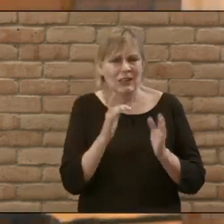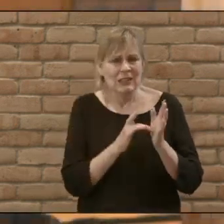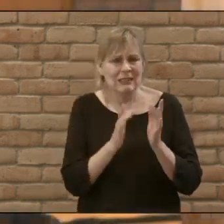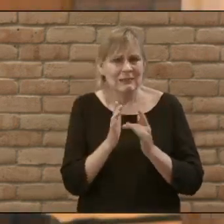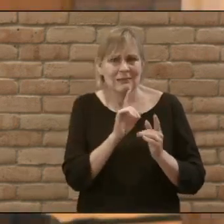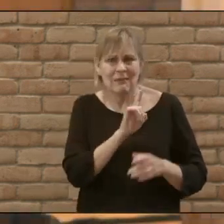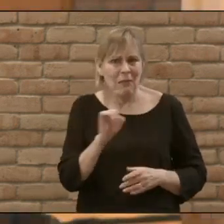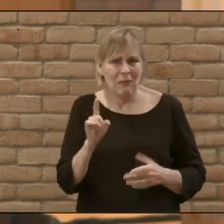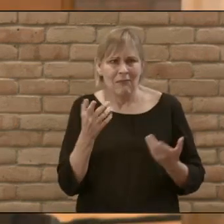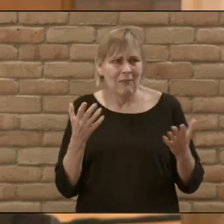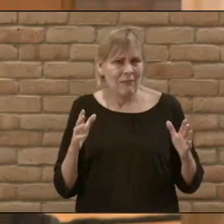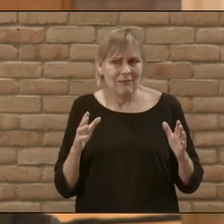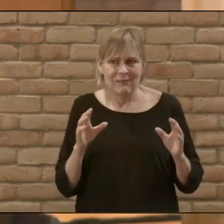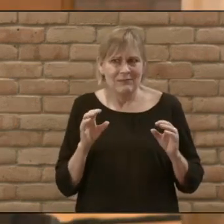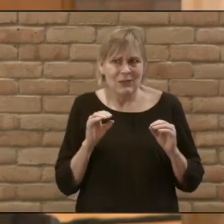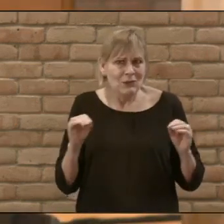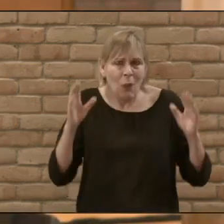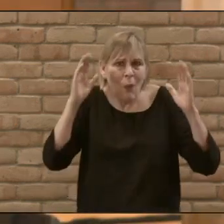it's hopeless